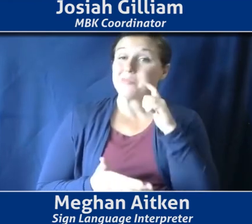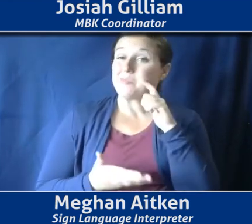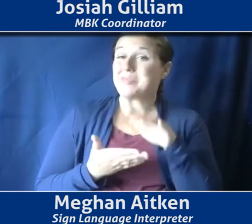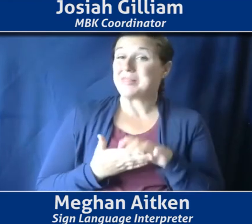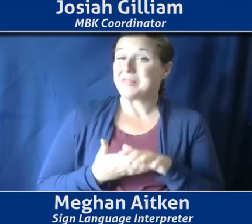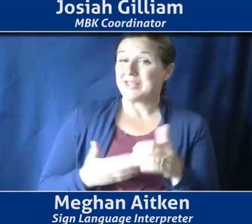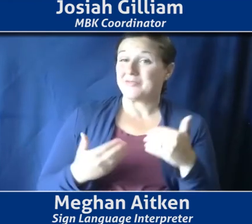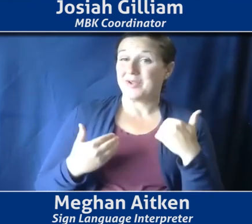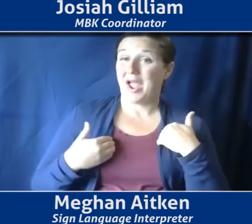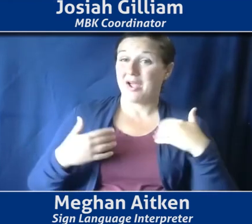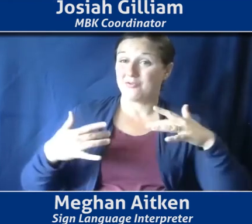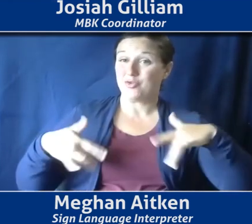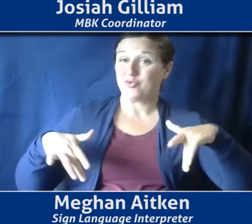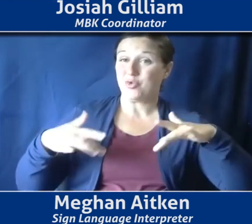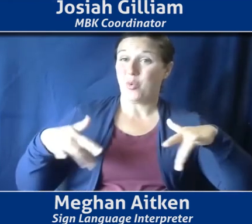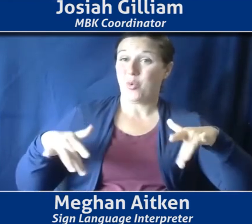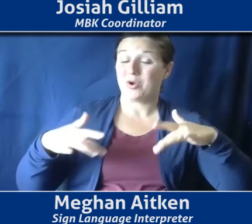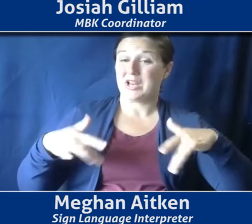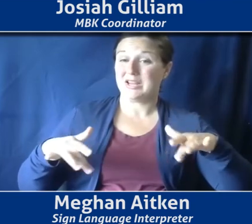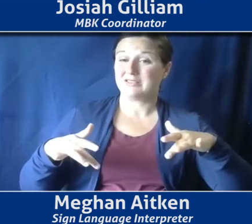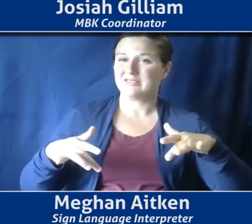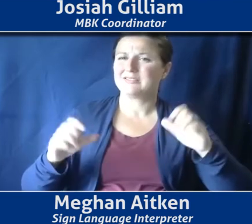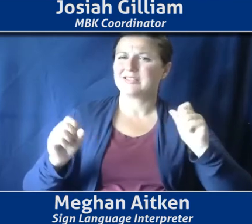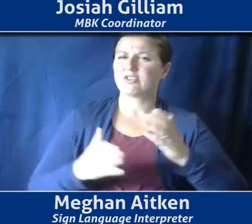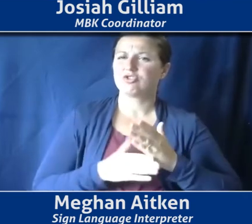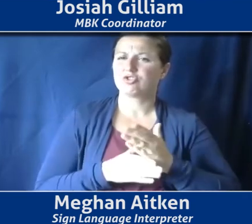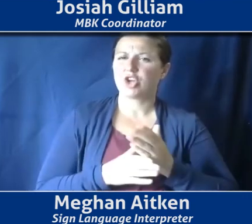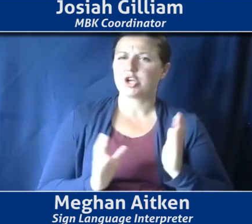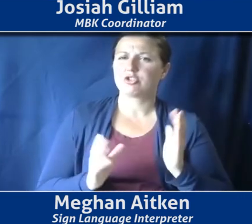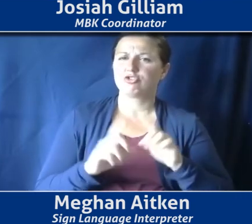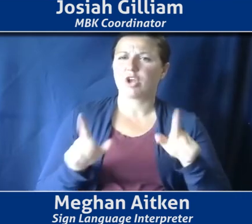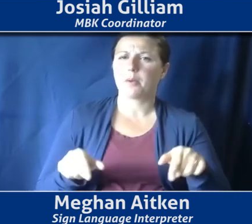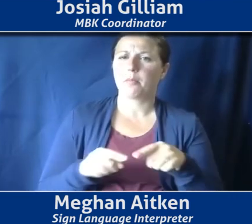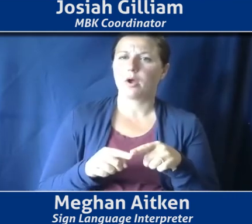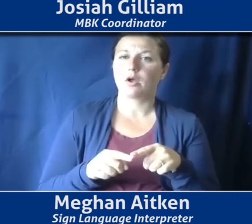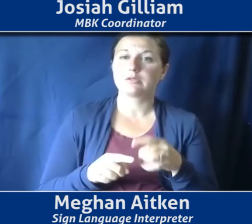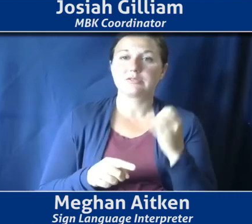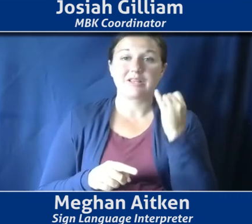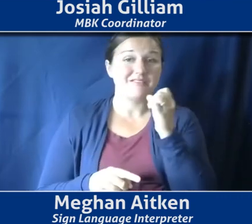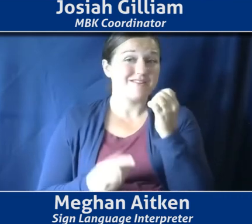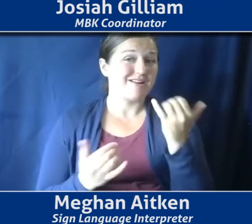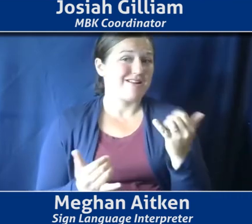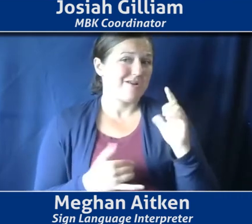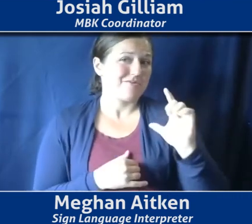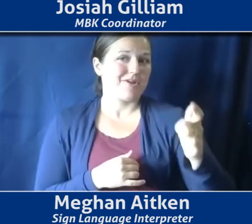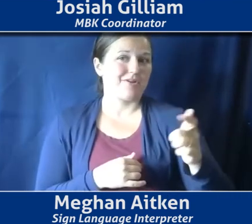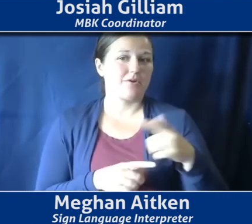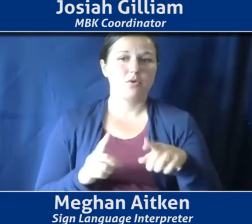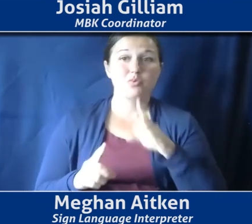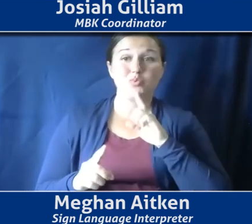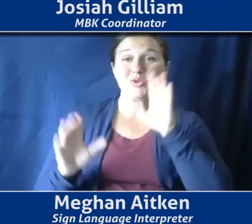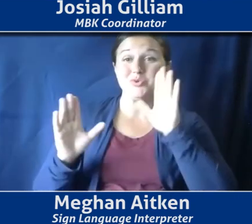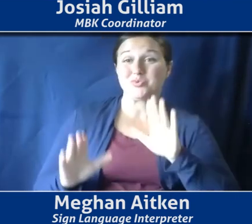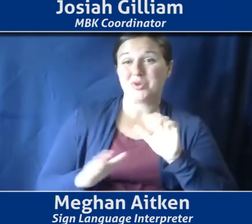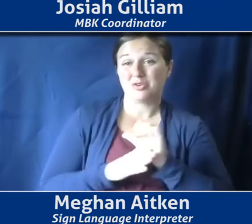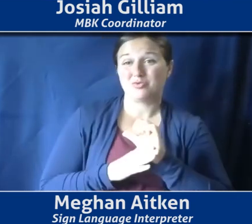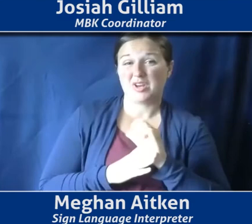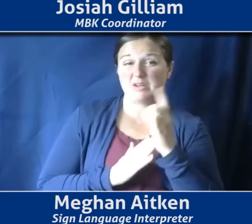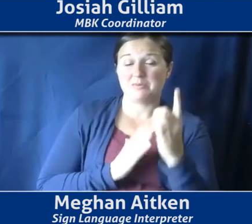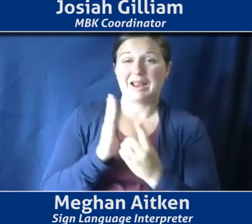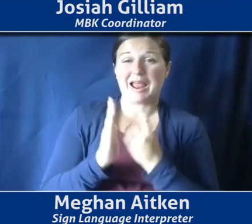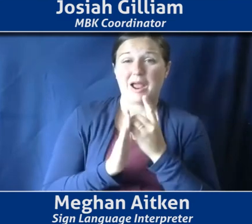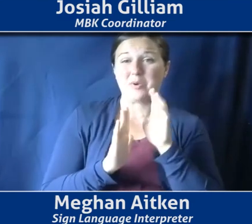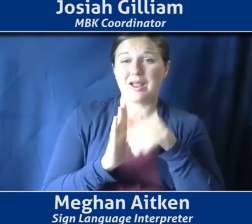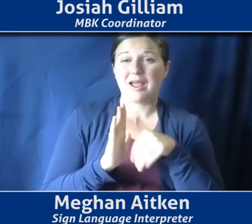in the chat box. Um, and if we don't have it right now, we can share it a little bit later, but basically it was a really great training. It was an hour and a half long. And, um,